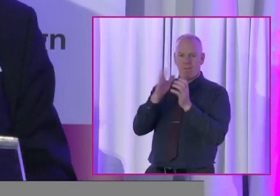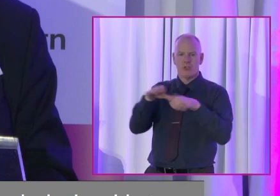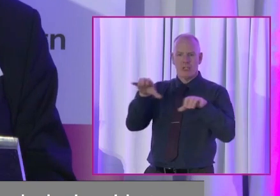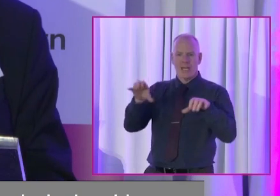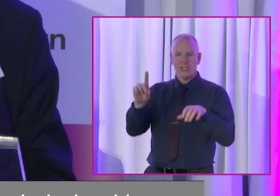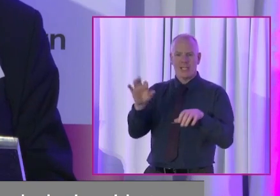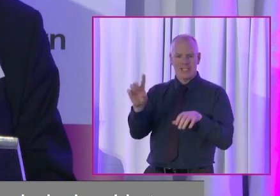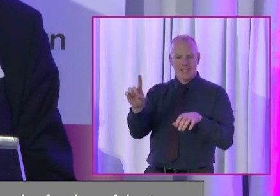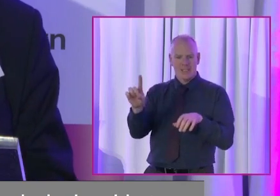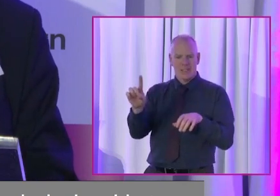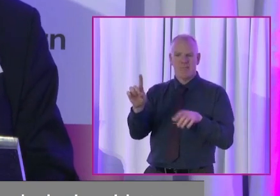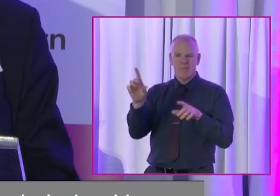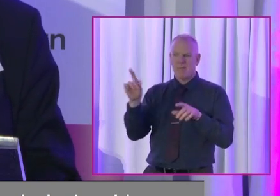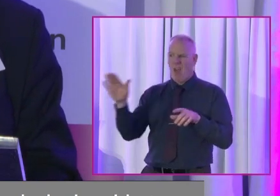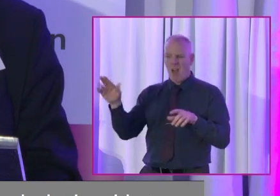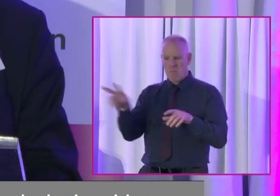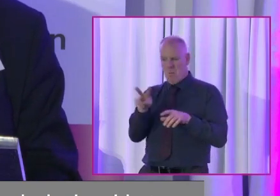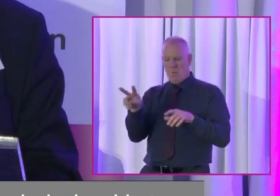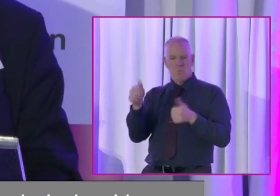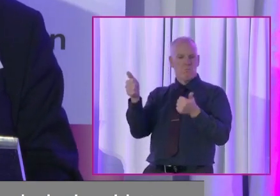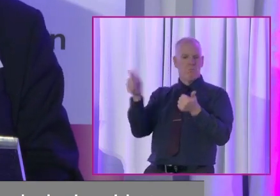the Dáil.